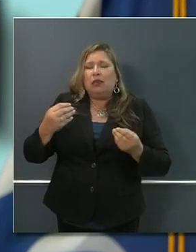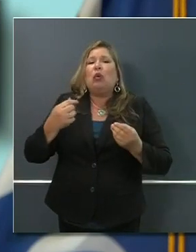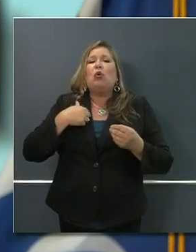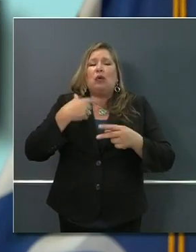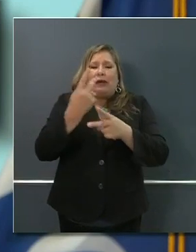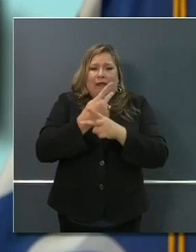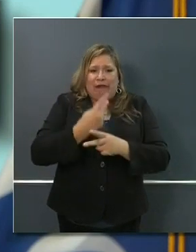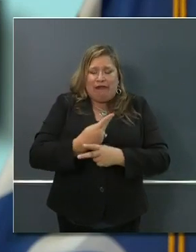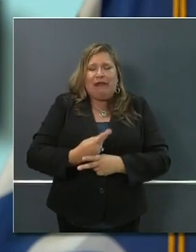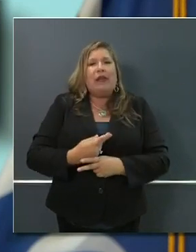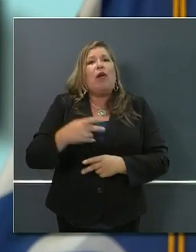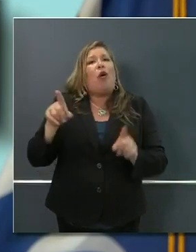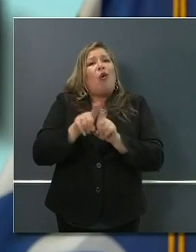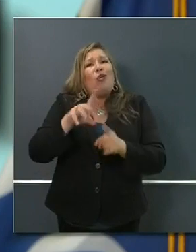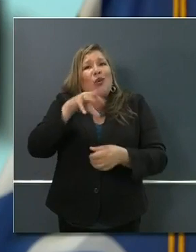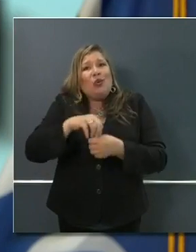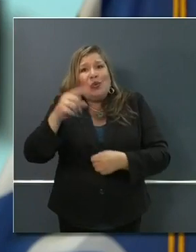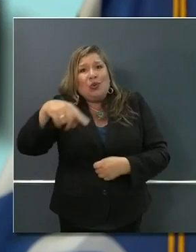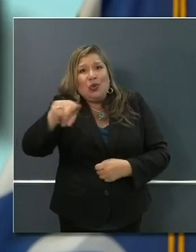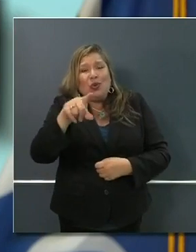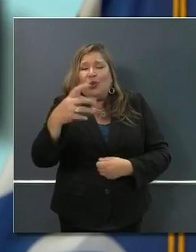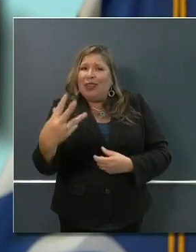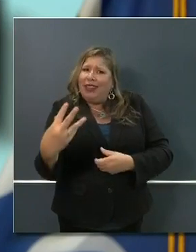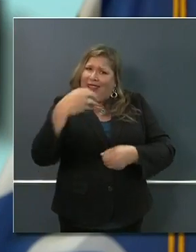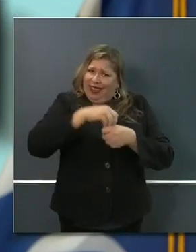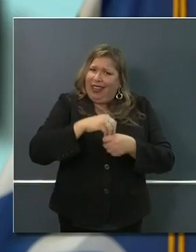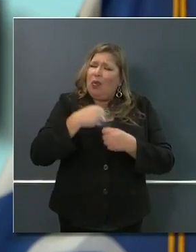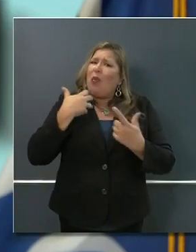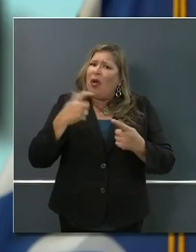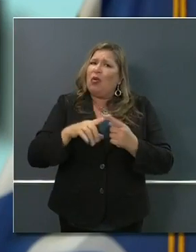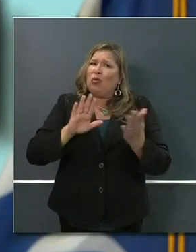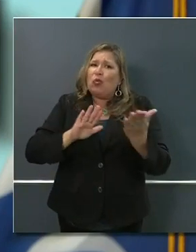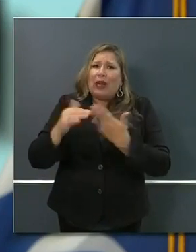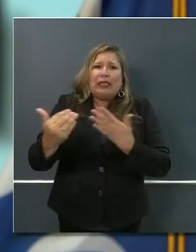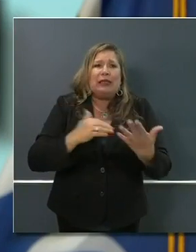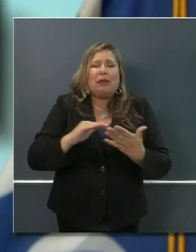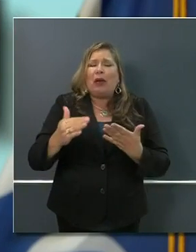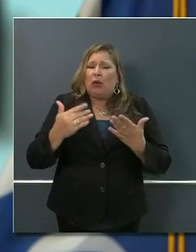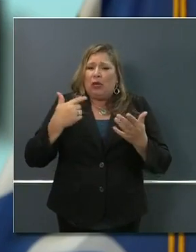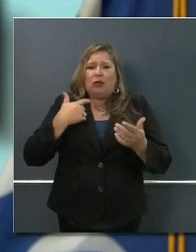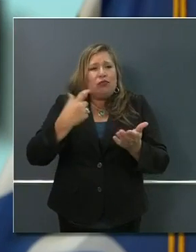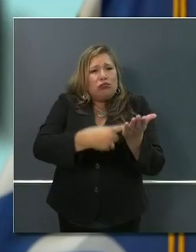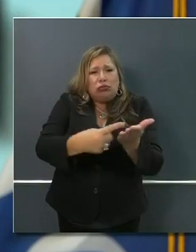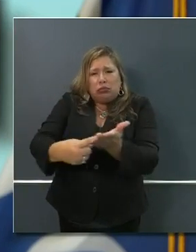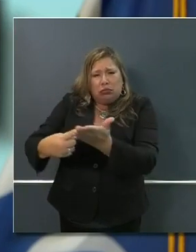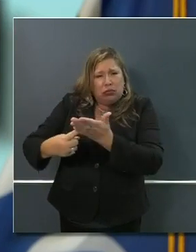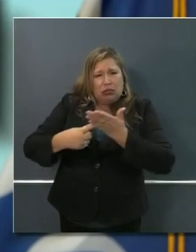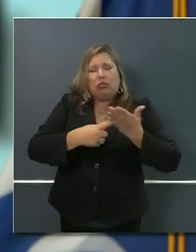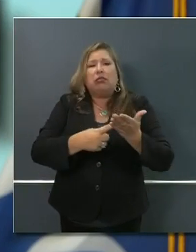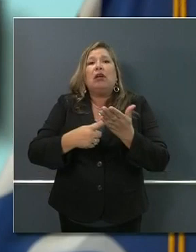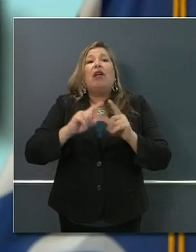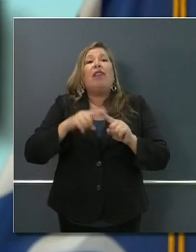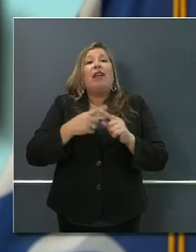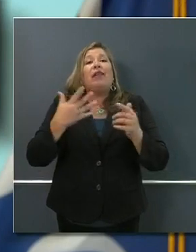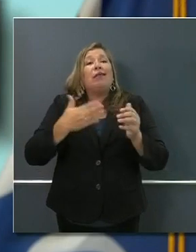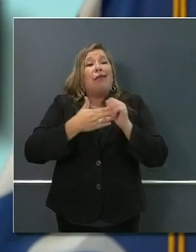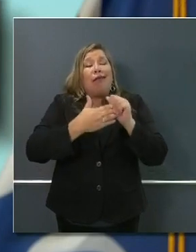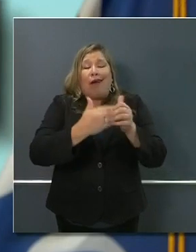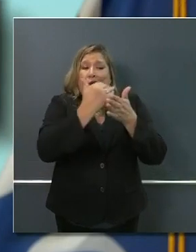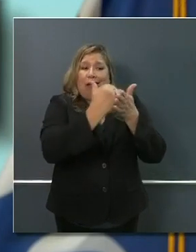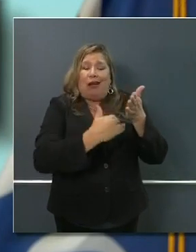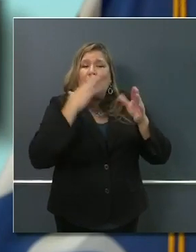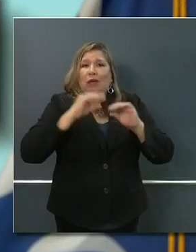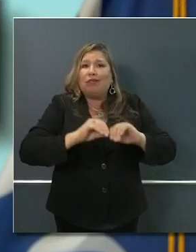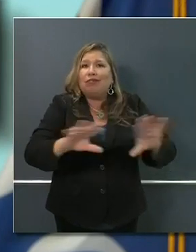transparent as possible. We'll put out guidelines over the next few weeks in all those categories and more, not just retail, manufacturing,